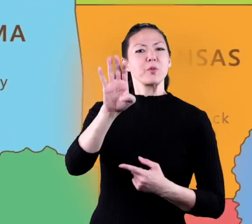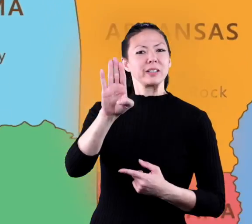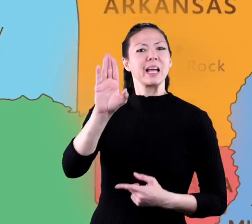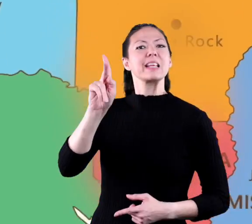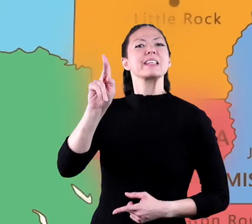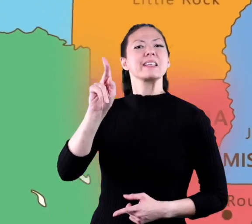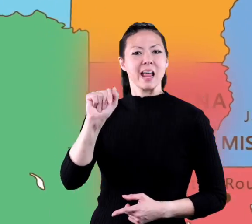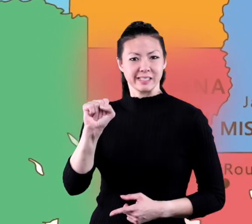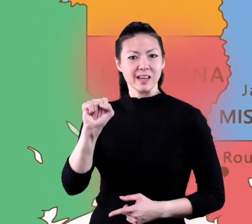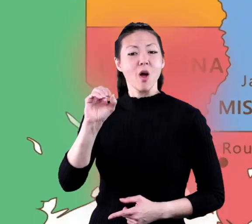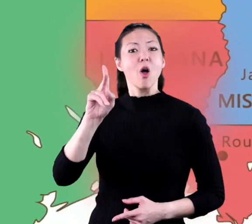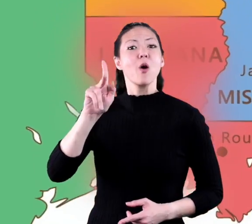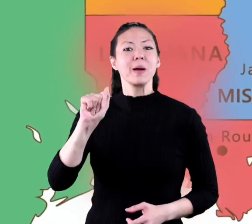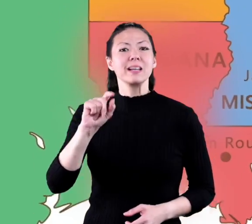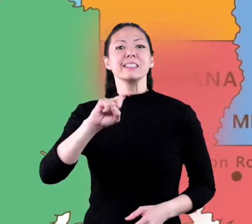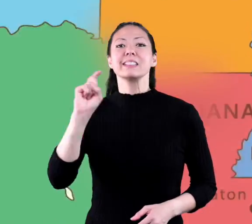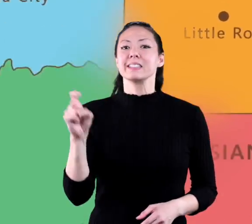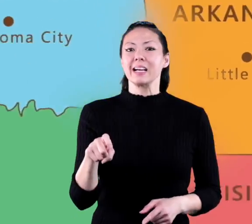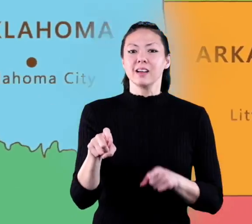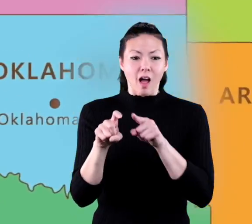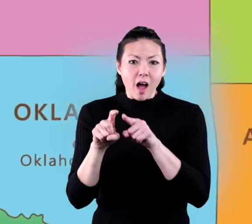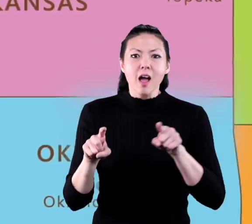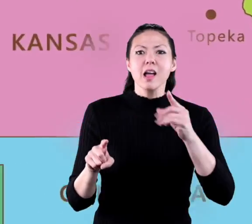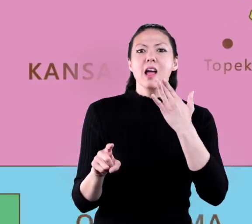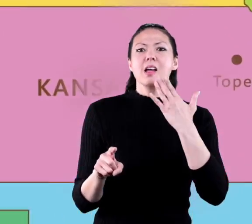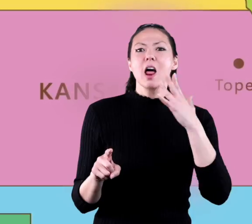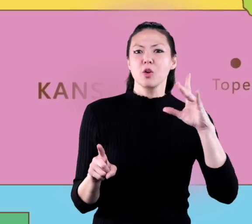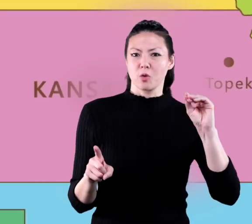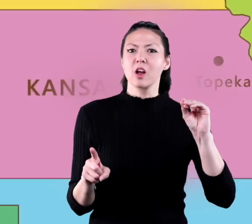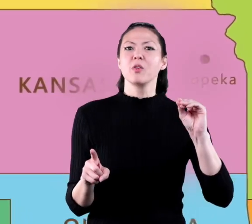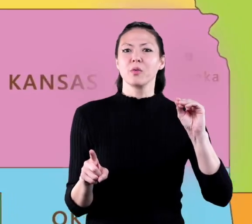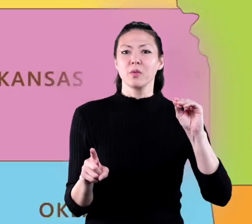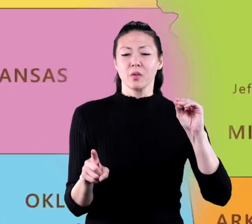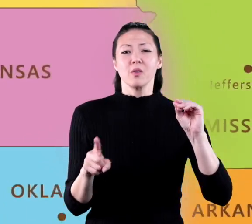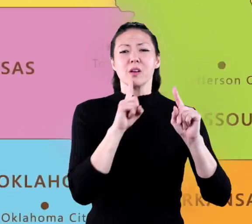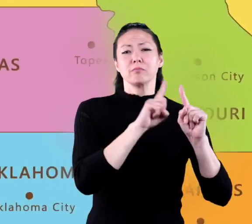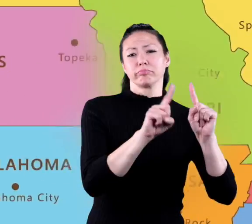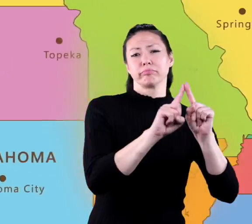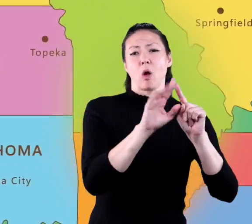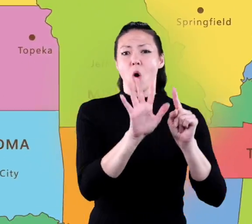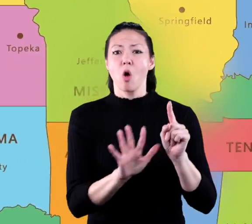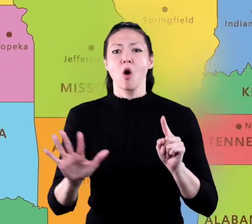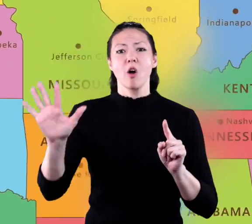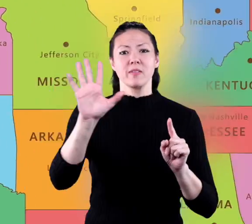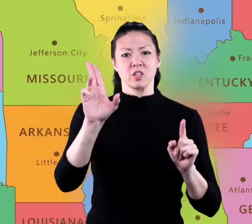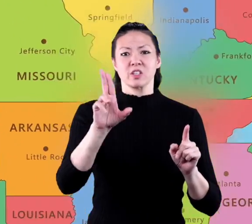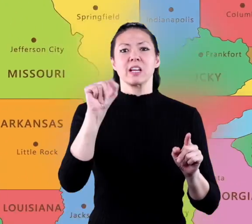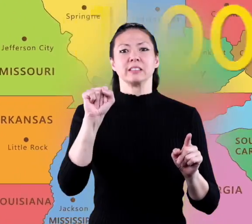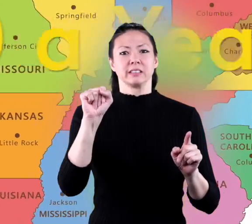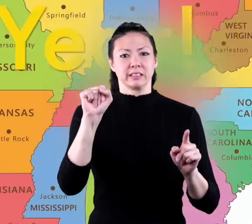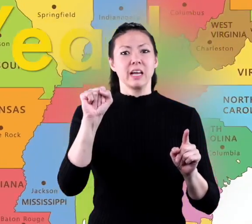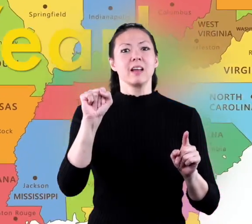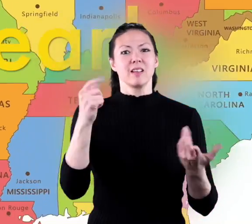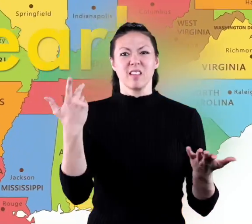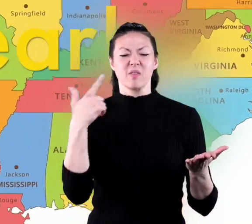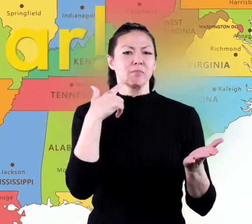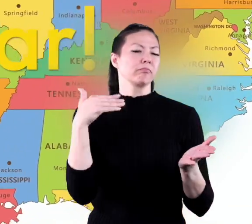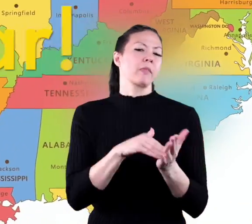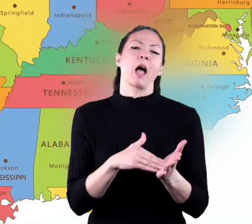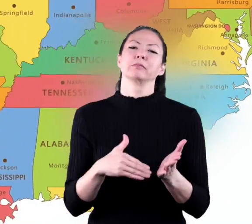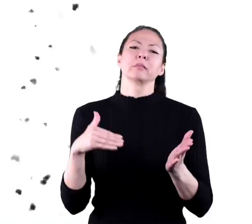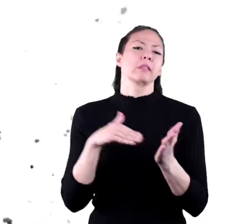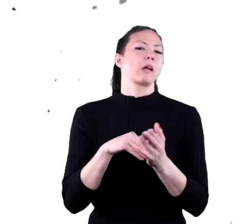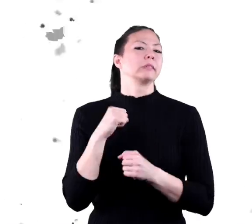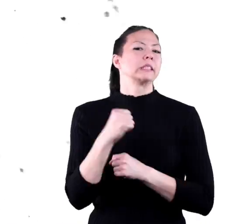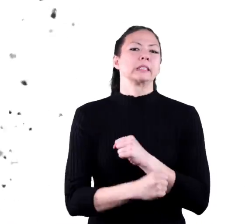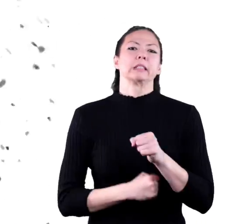Kansas, Oklahoma, Texas, and over to eastern Colorado, this is where many tornadoes in the U.S. occur, more than a thousand